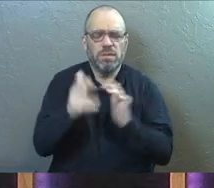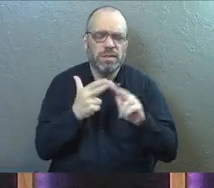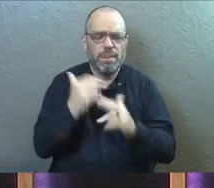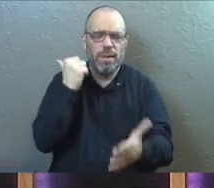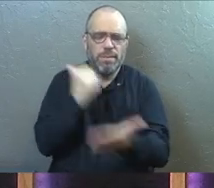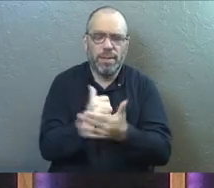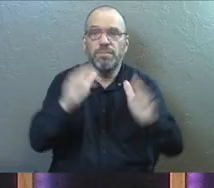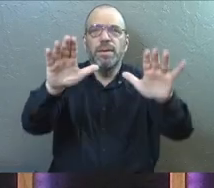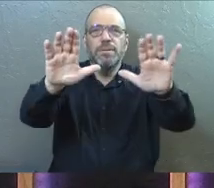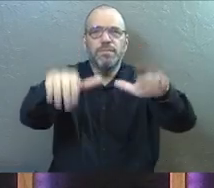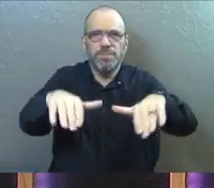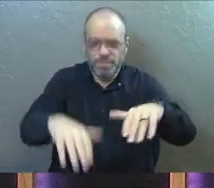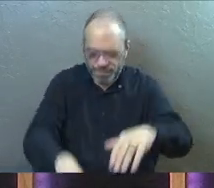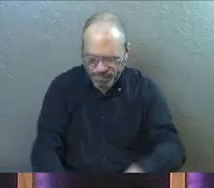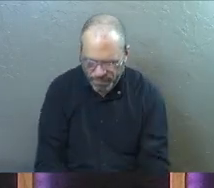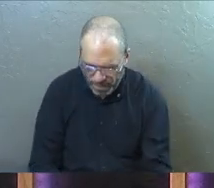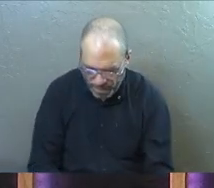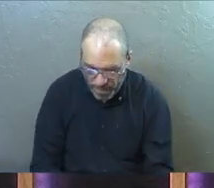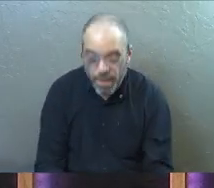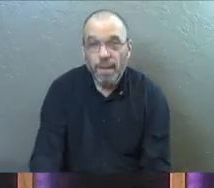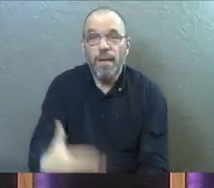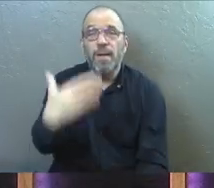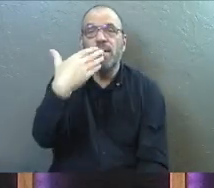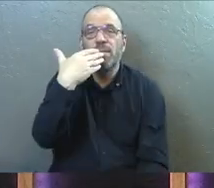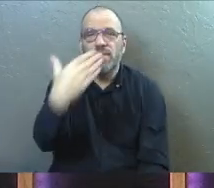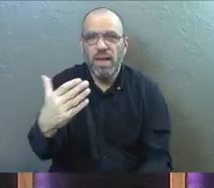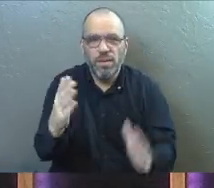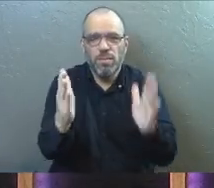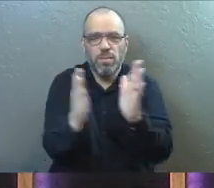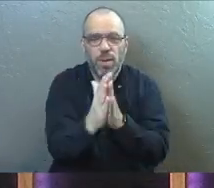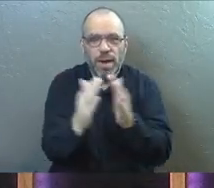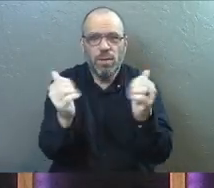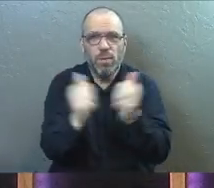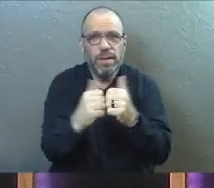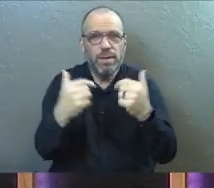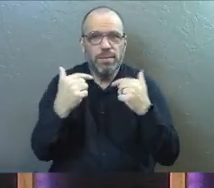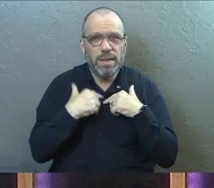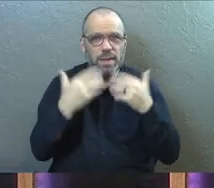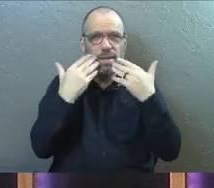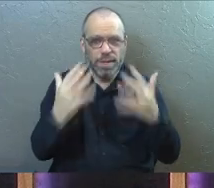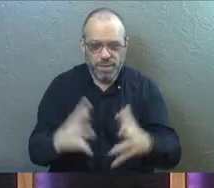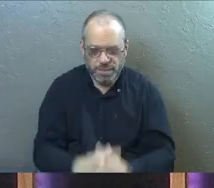Go ahead and have a seat. Thank you for praying with me on that.